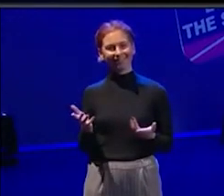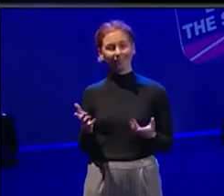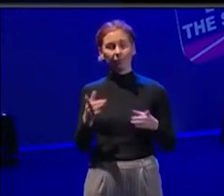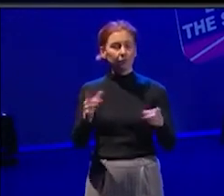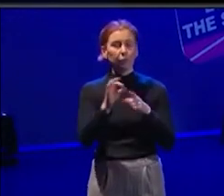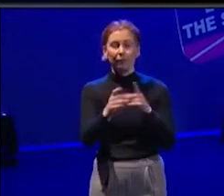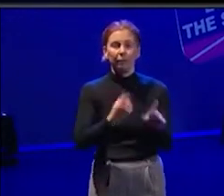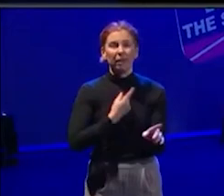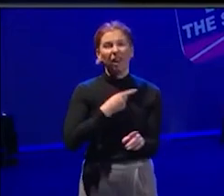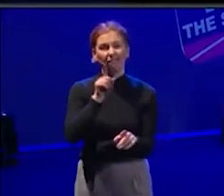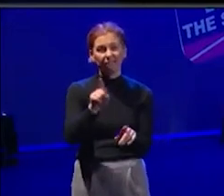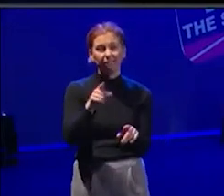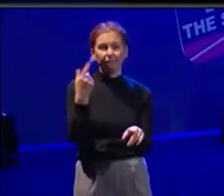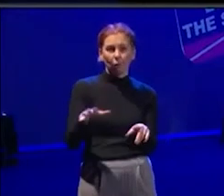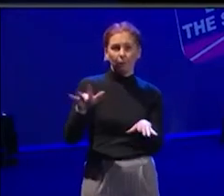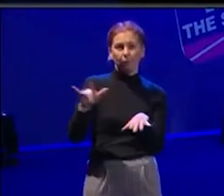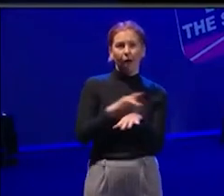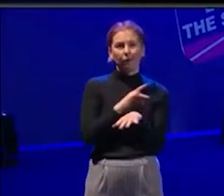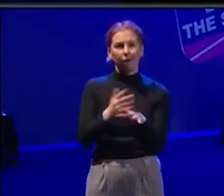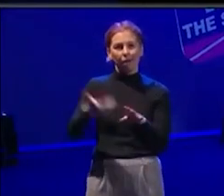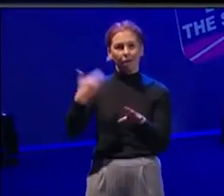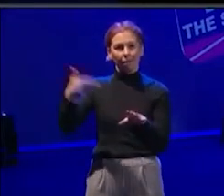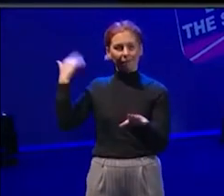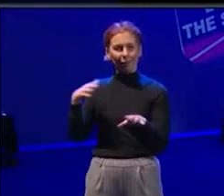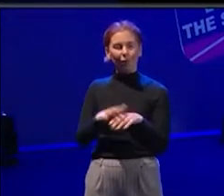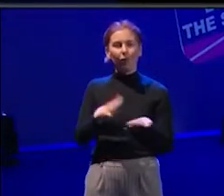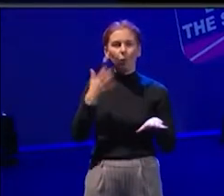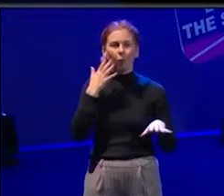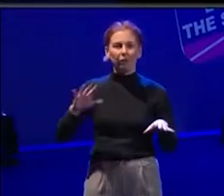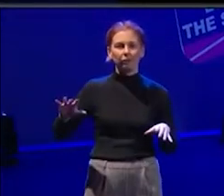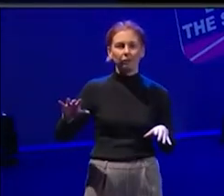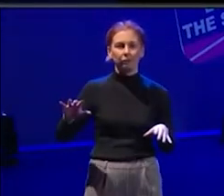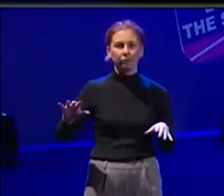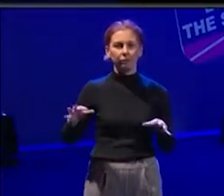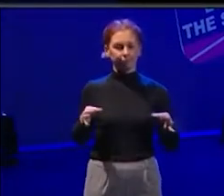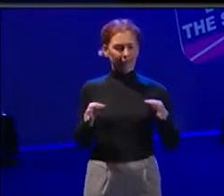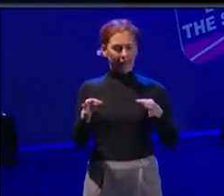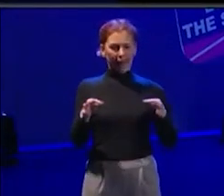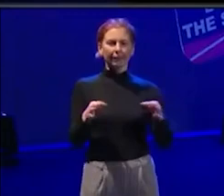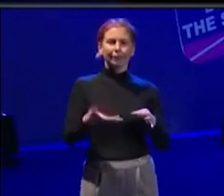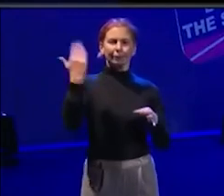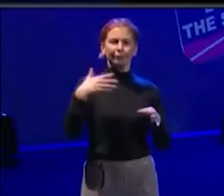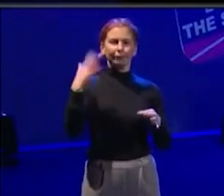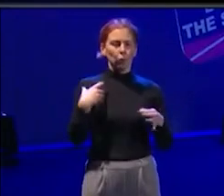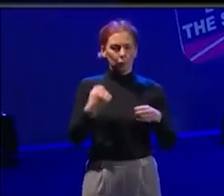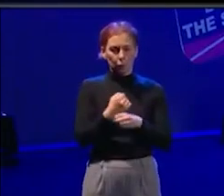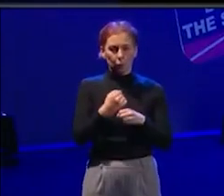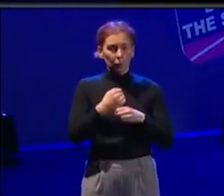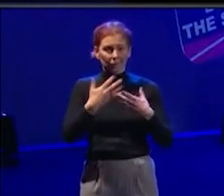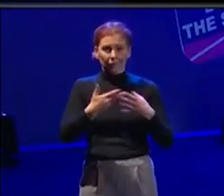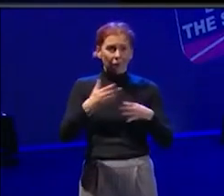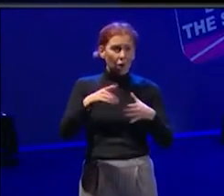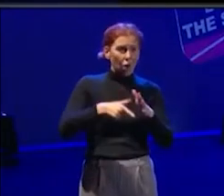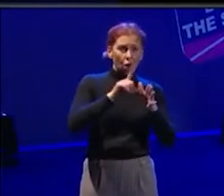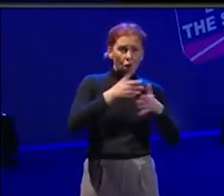acting background, and, uh, so in those early days of, you know, doing every single job, in terms of